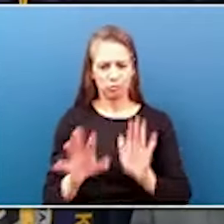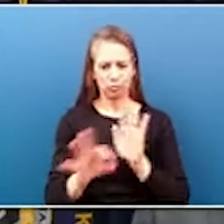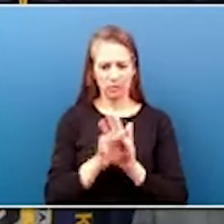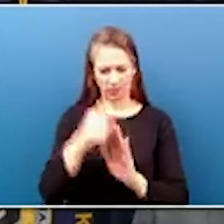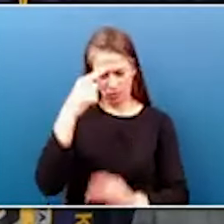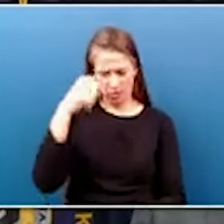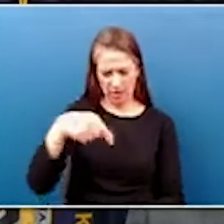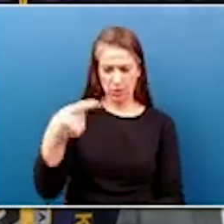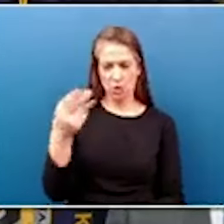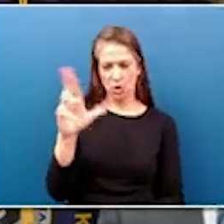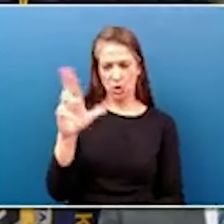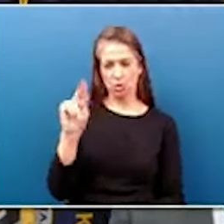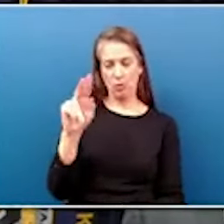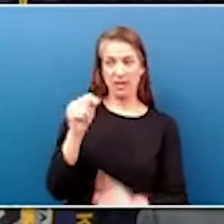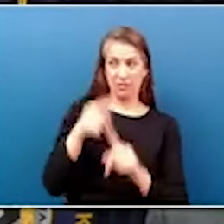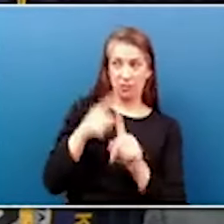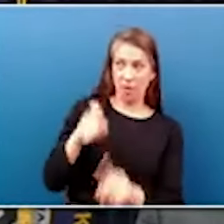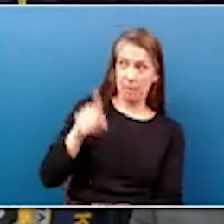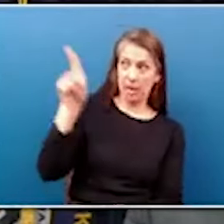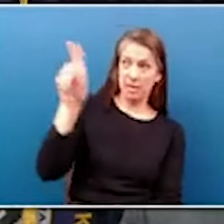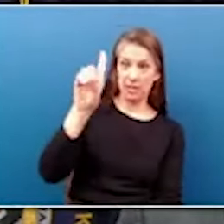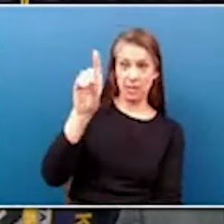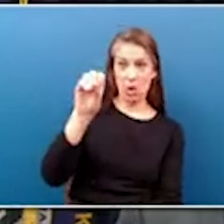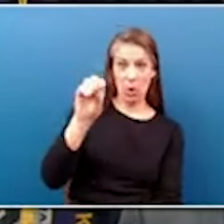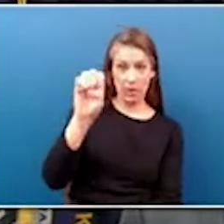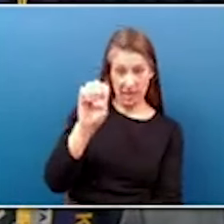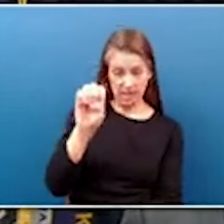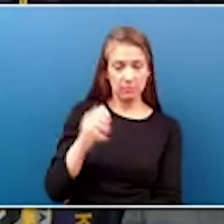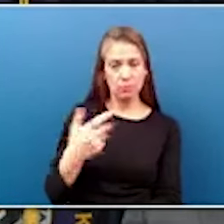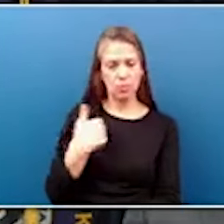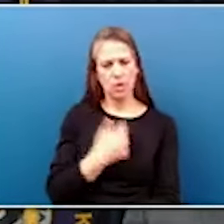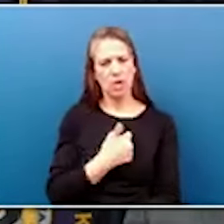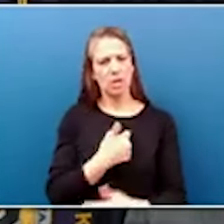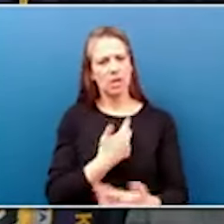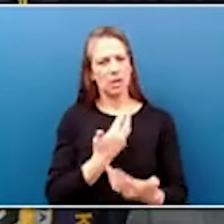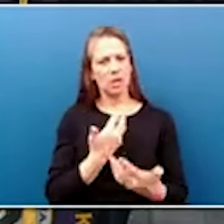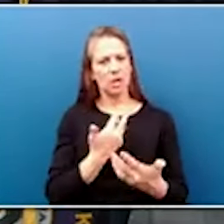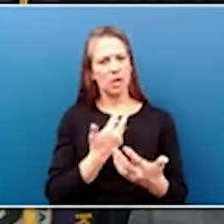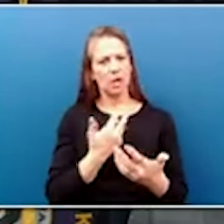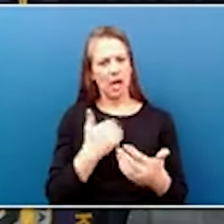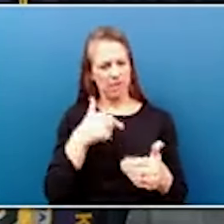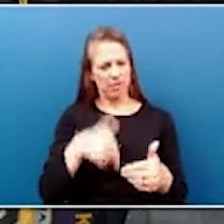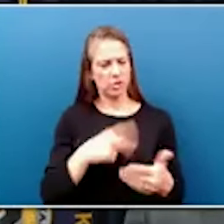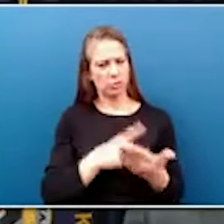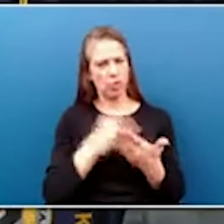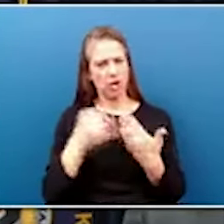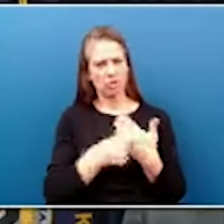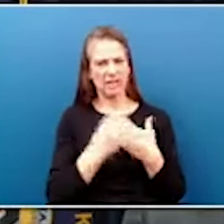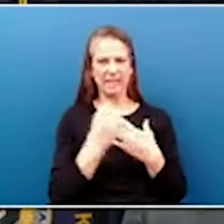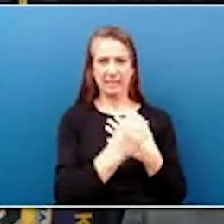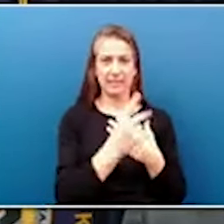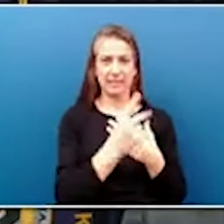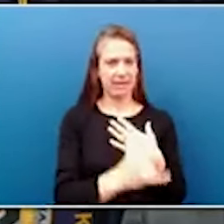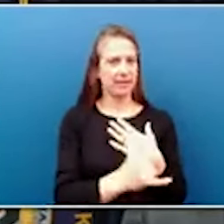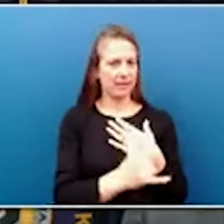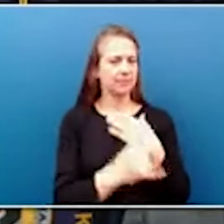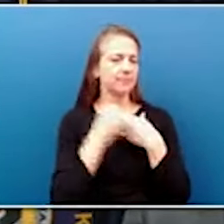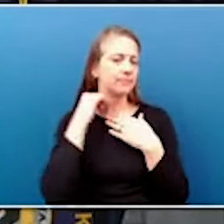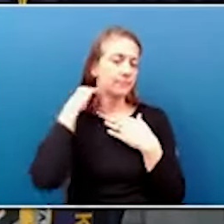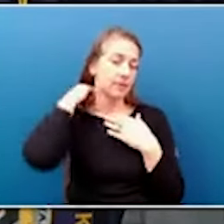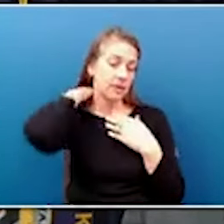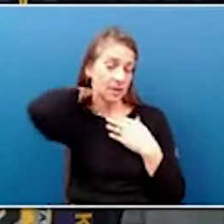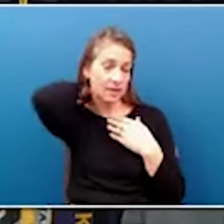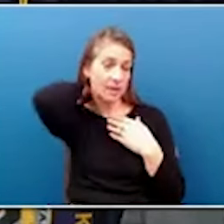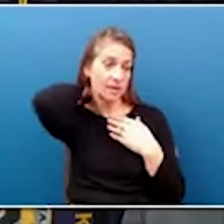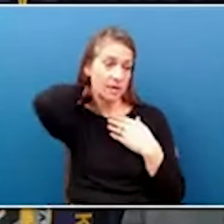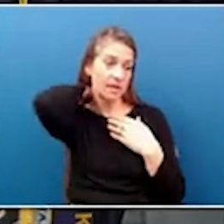DOE, but more than that, we're honored to be building this project and pursuing this project in Eastern Kentucky. This, pursuing the grant itself, has been